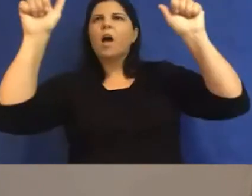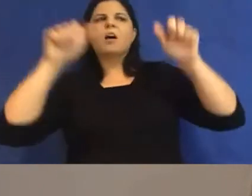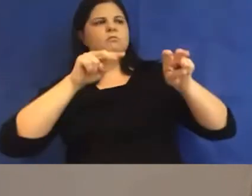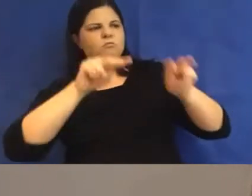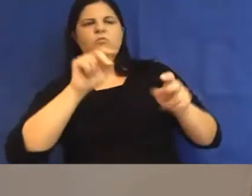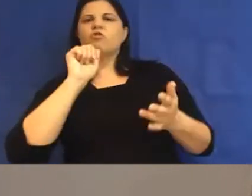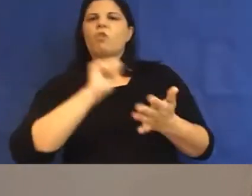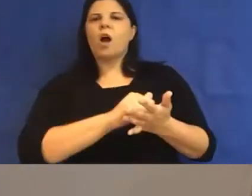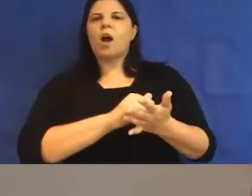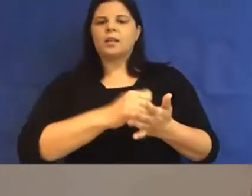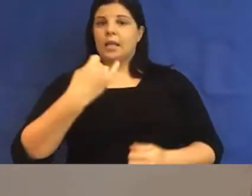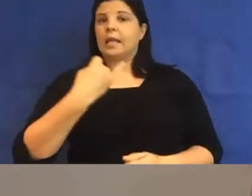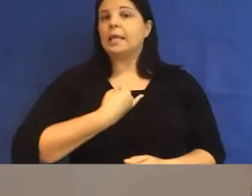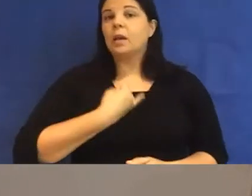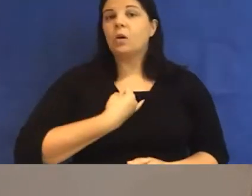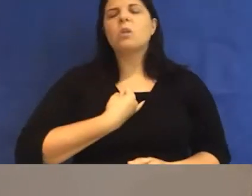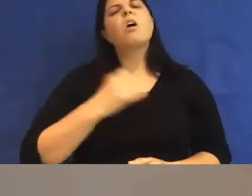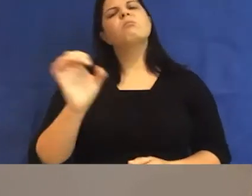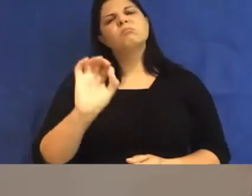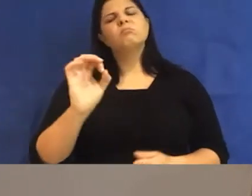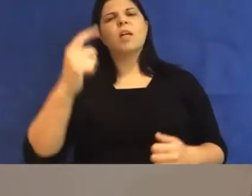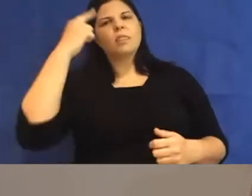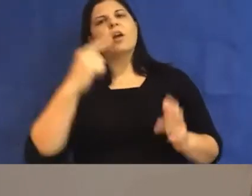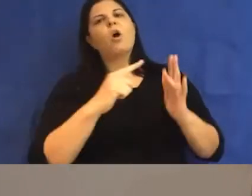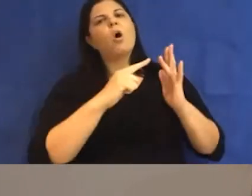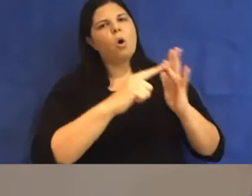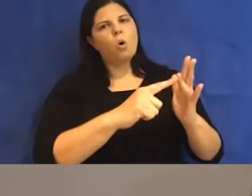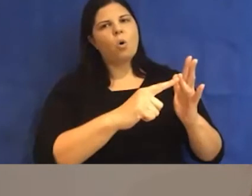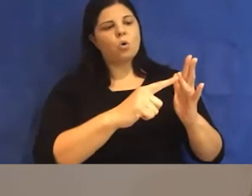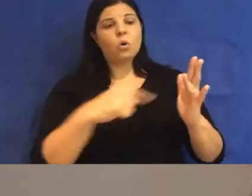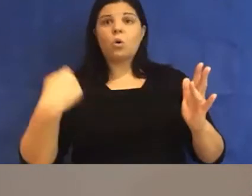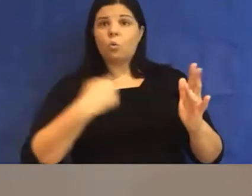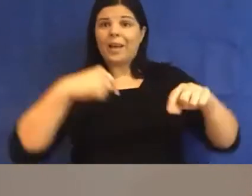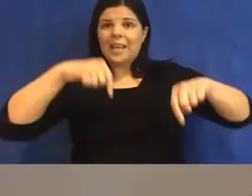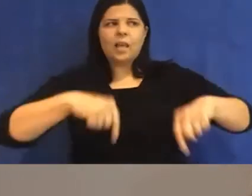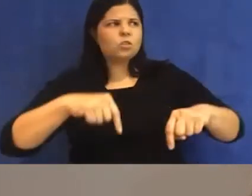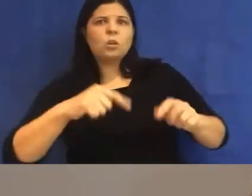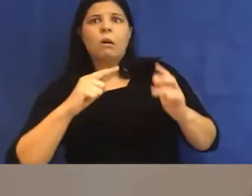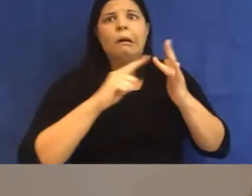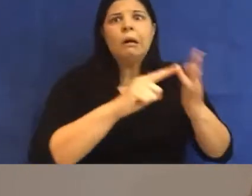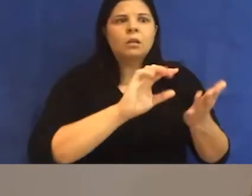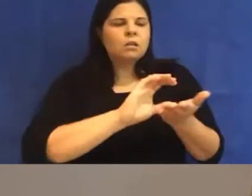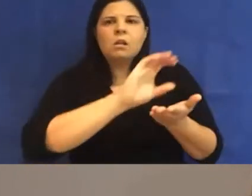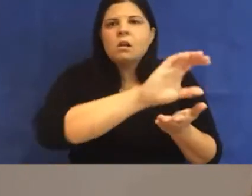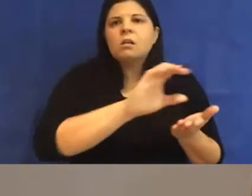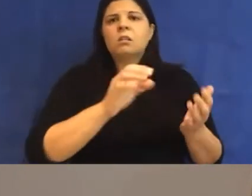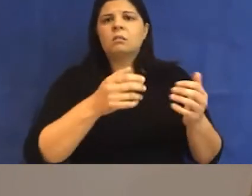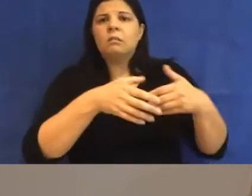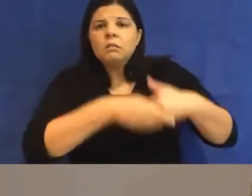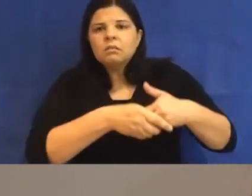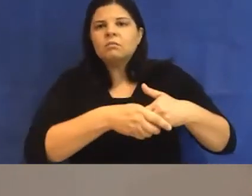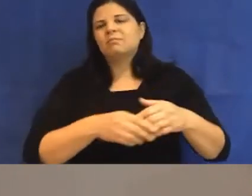less like guilt and more like owing. Not that we're here to pay our debts. Not to settle the record. But to get